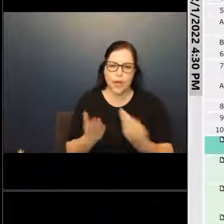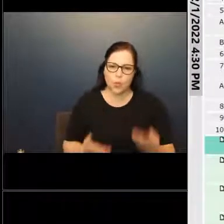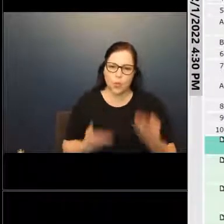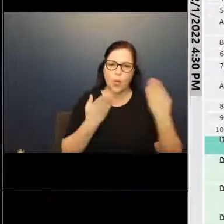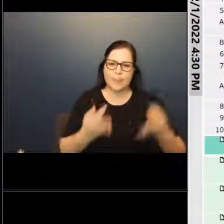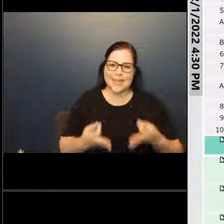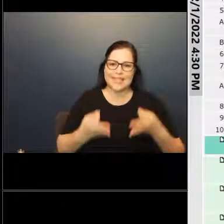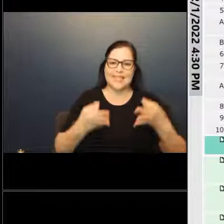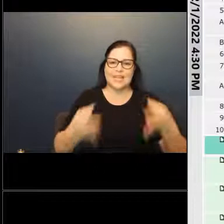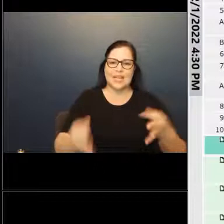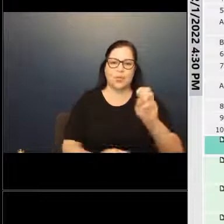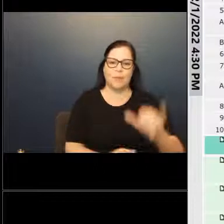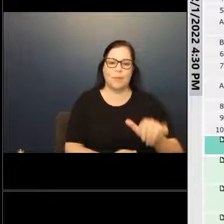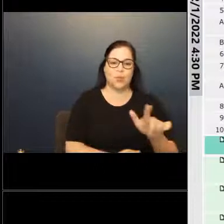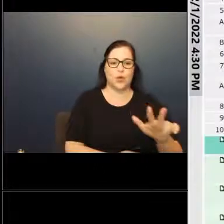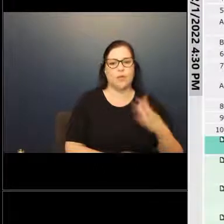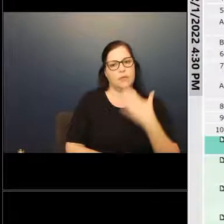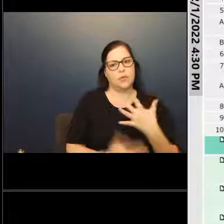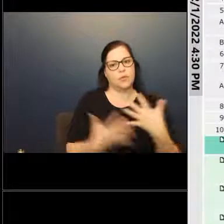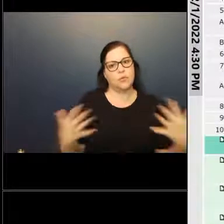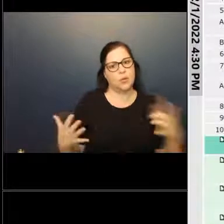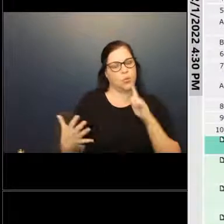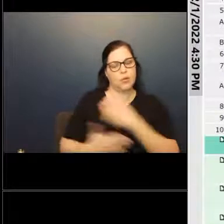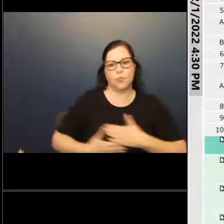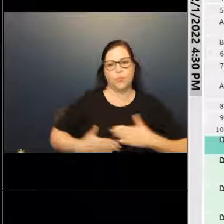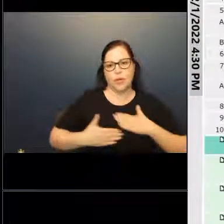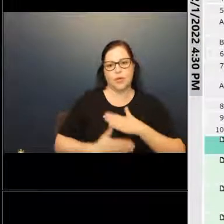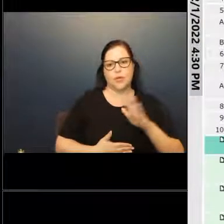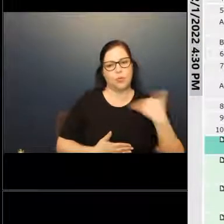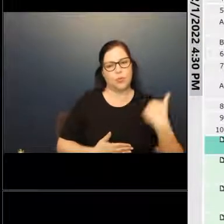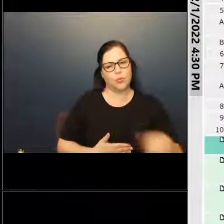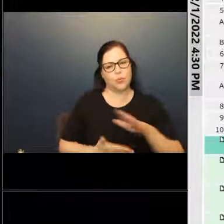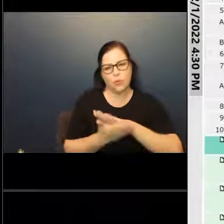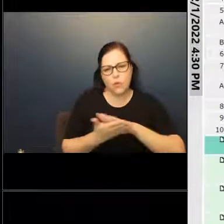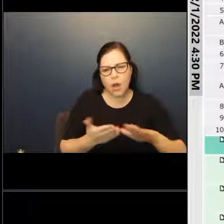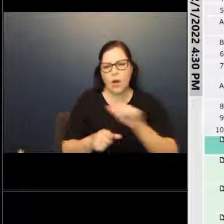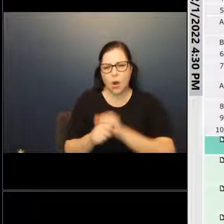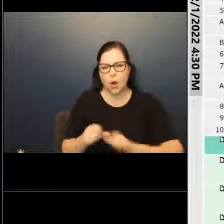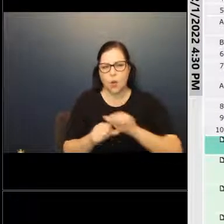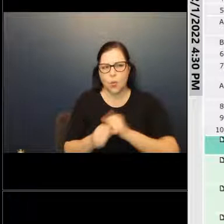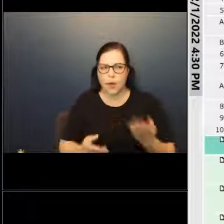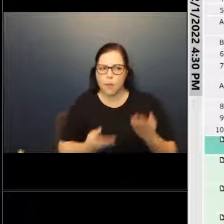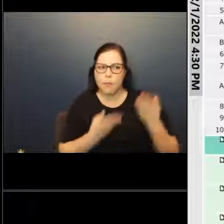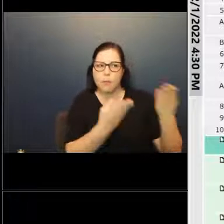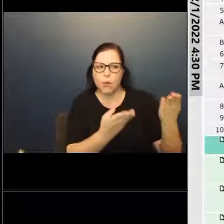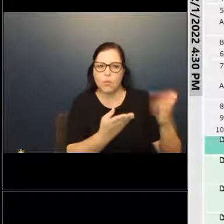23rd to the board. Thank you so much. Again, truly appreciate your kindness and hard work in proposing this to the board.